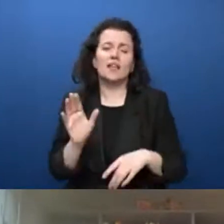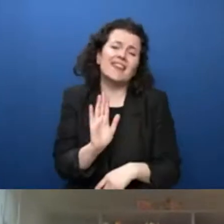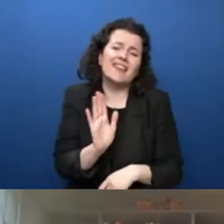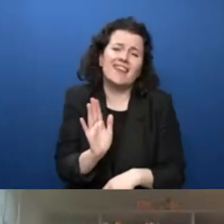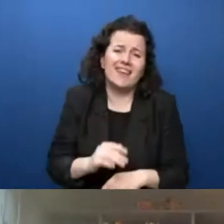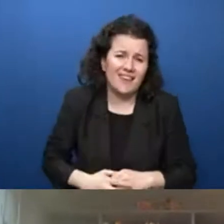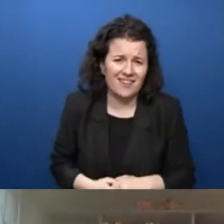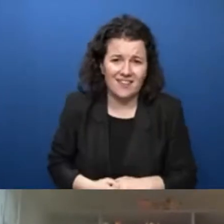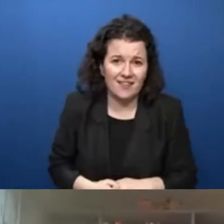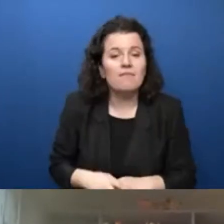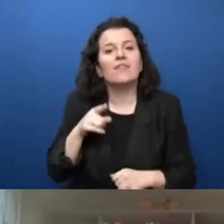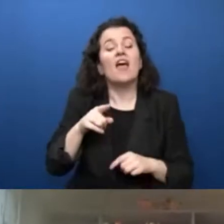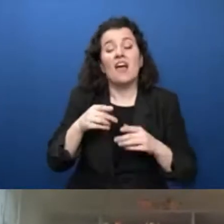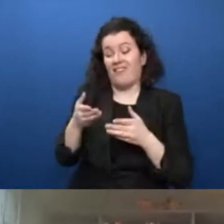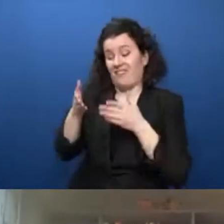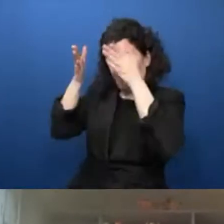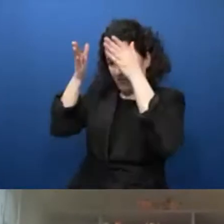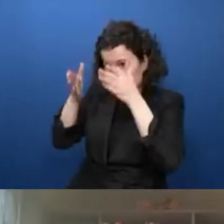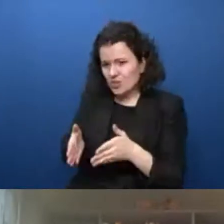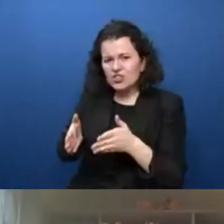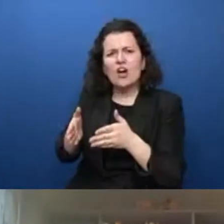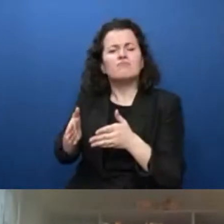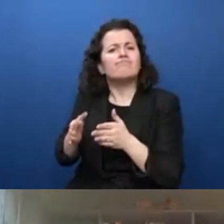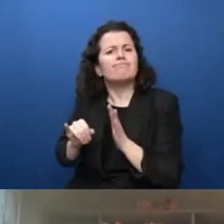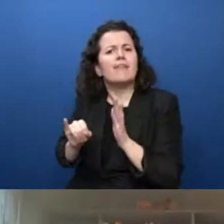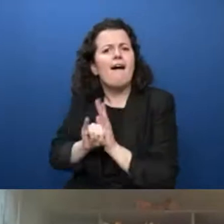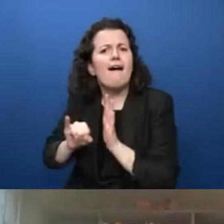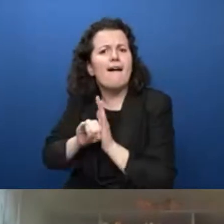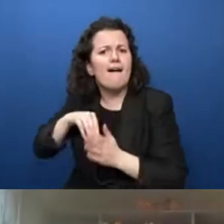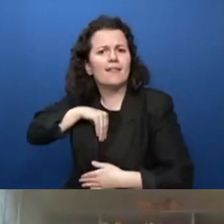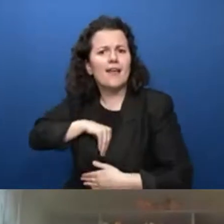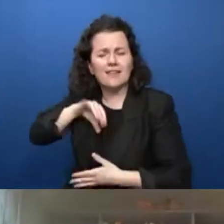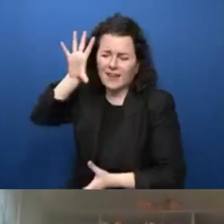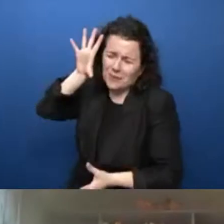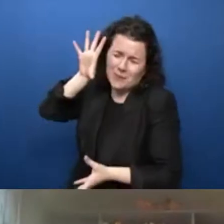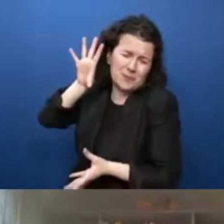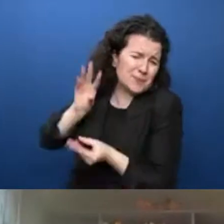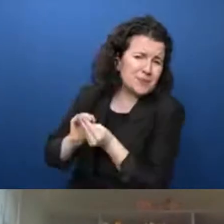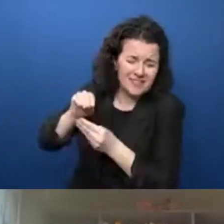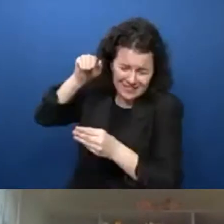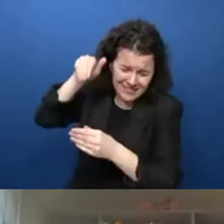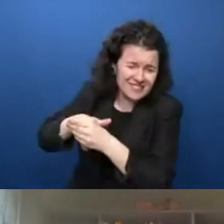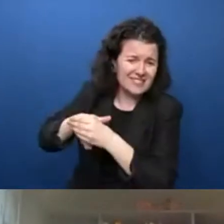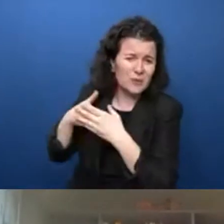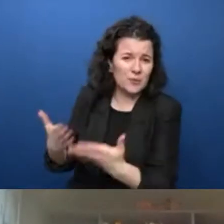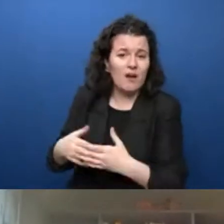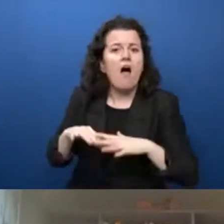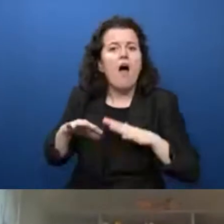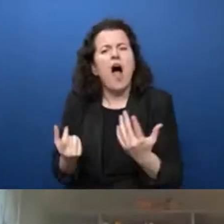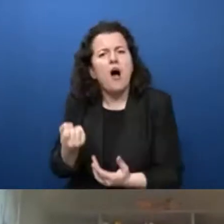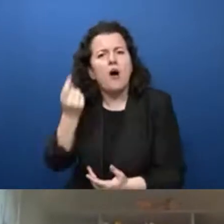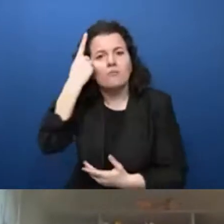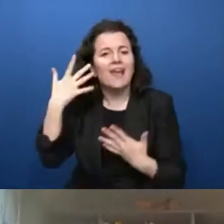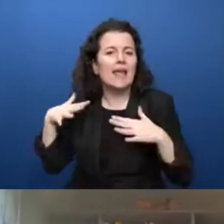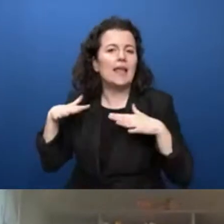complete identity. And that means we need to take an intersectional approach to understanding marginalization